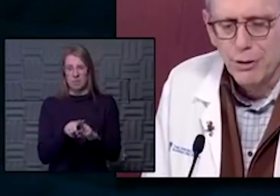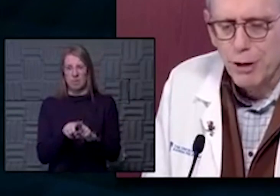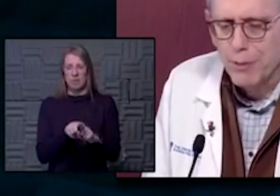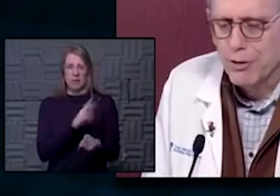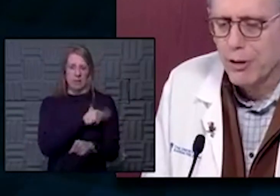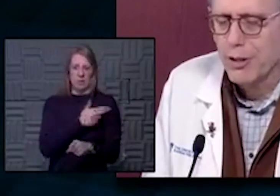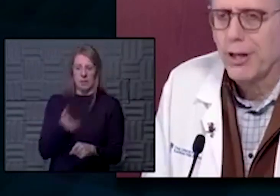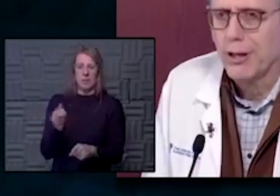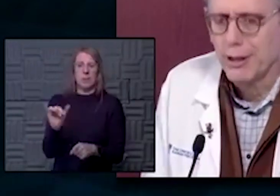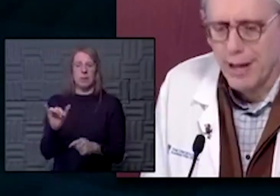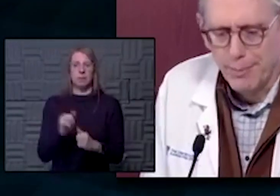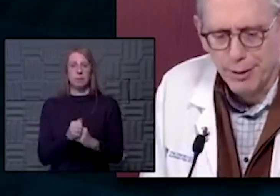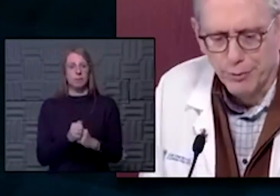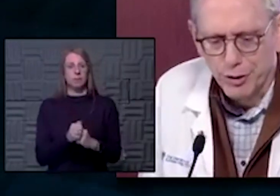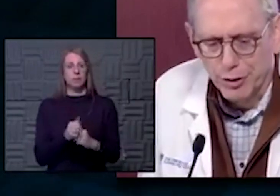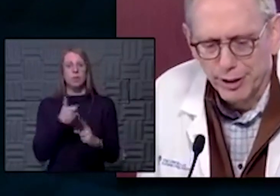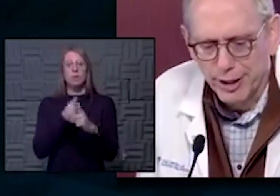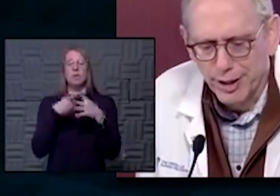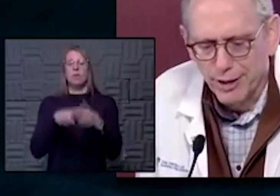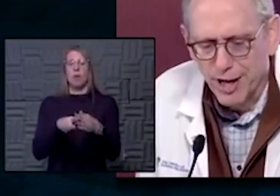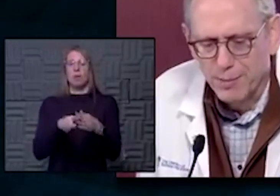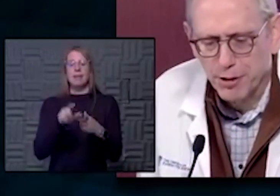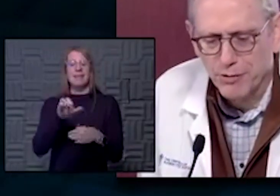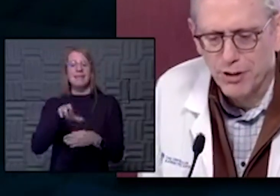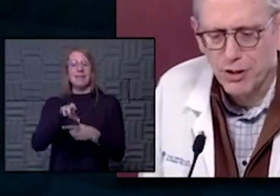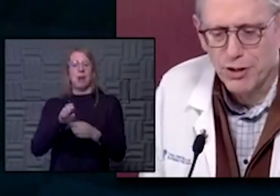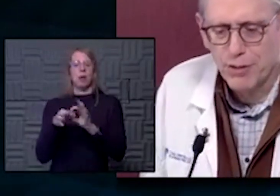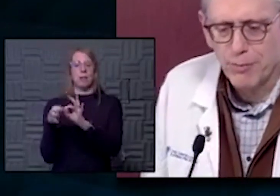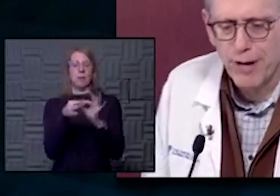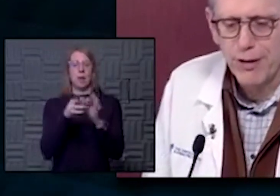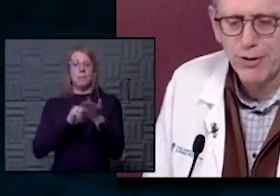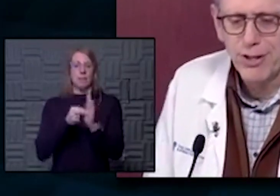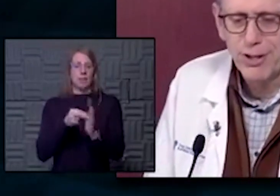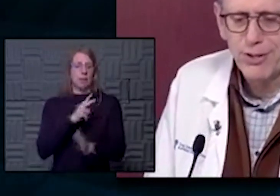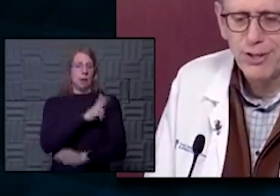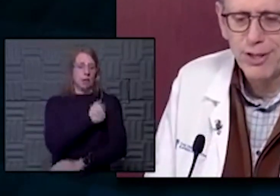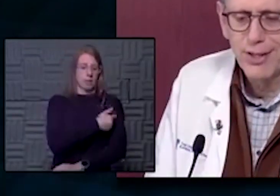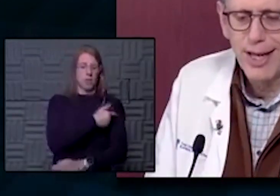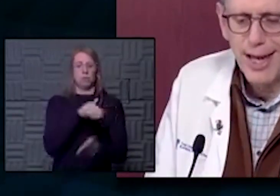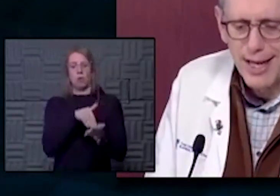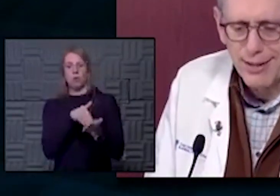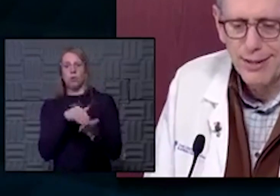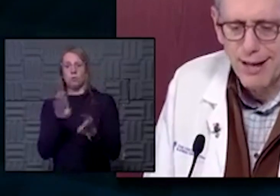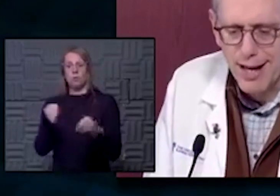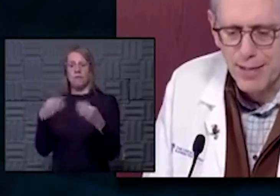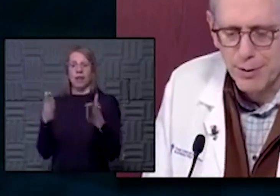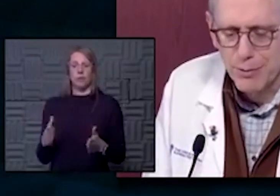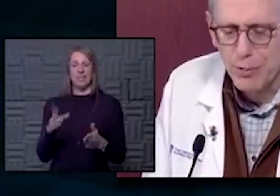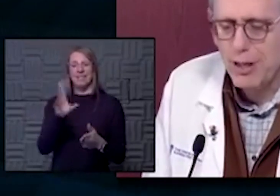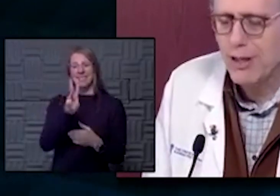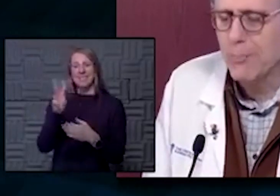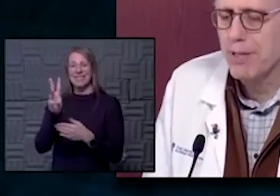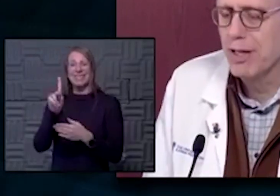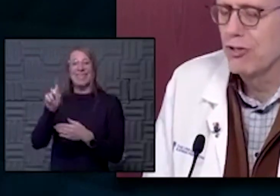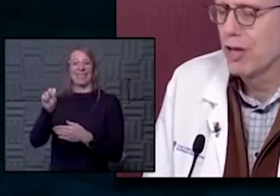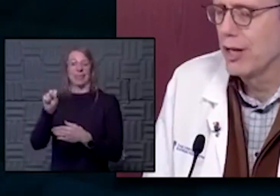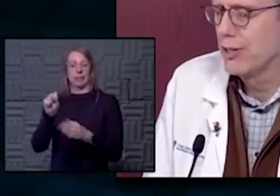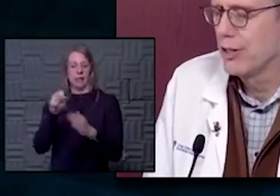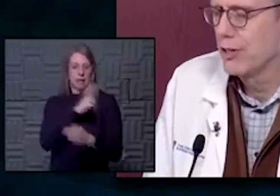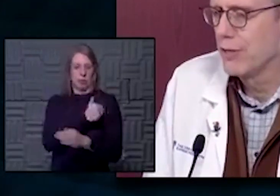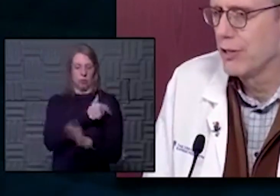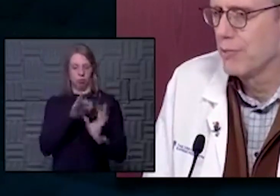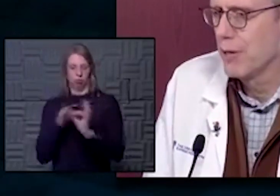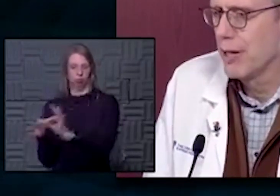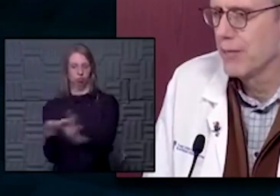So you helped start the Care Collaborative, which currently connects hospitals, physicians, and providers in 66 Kansas hospitals. What do you think the biggest